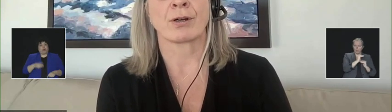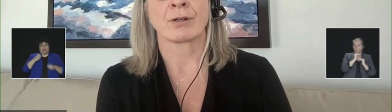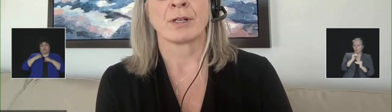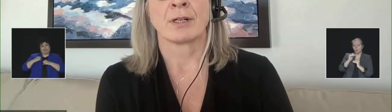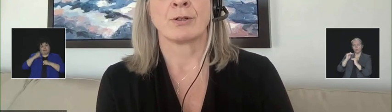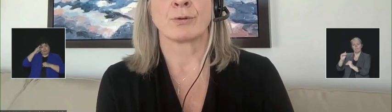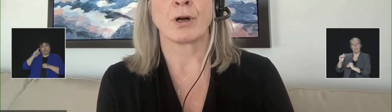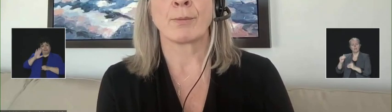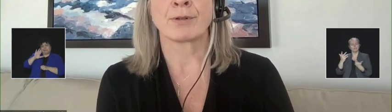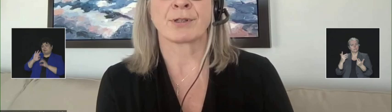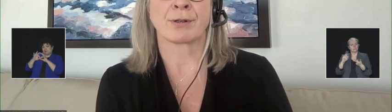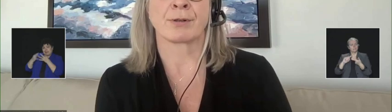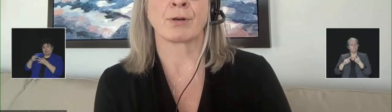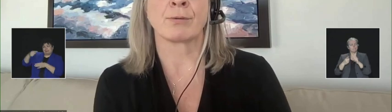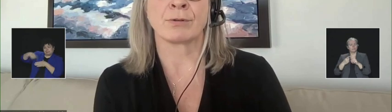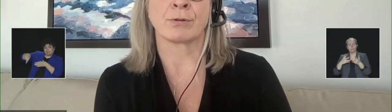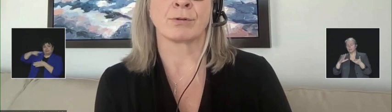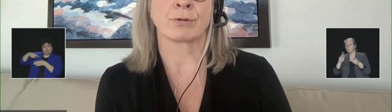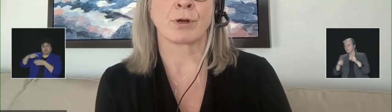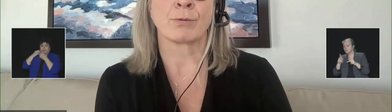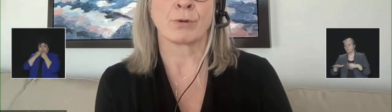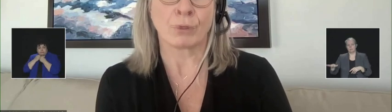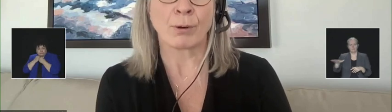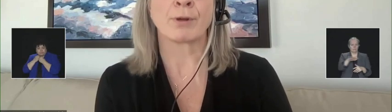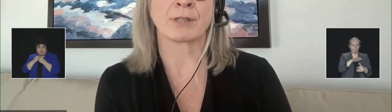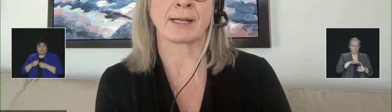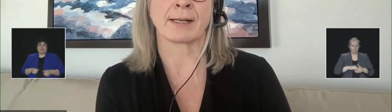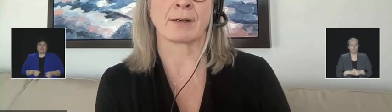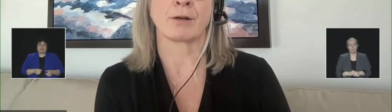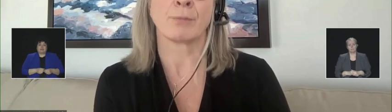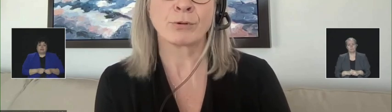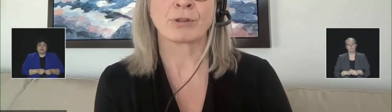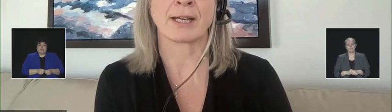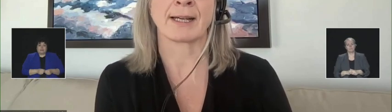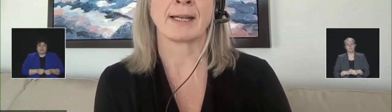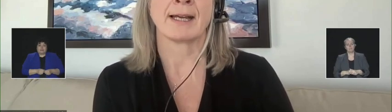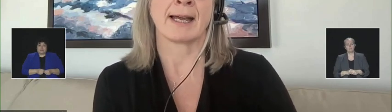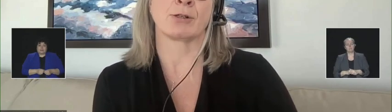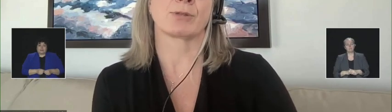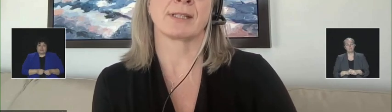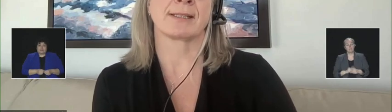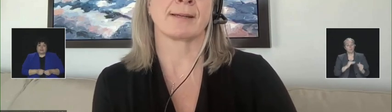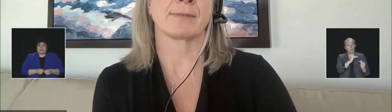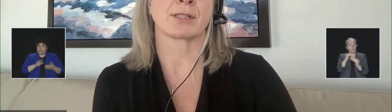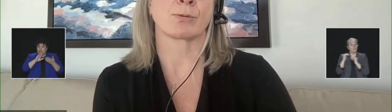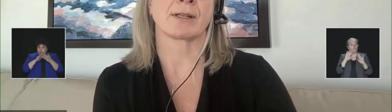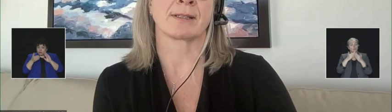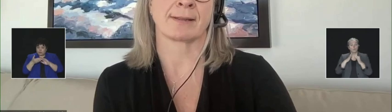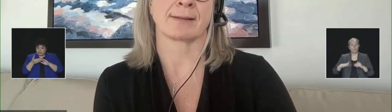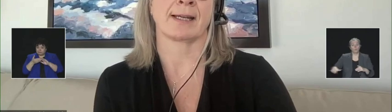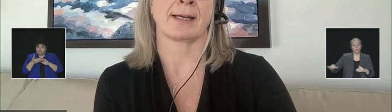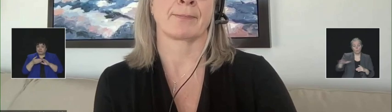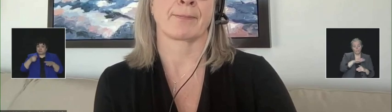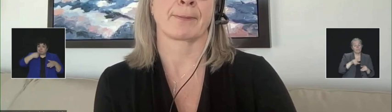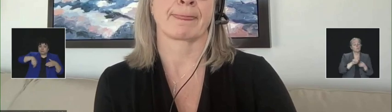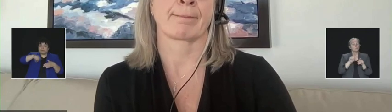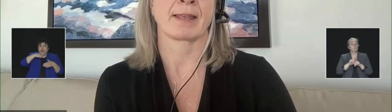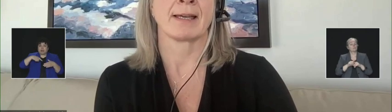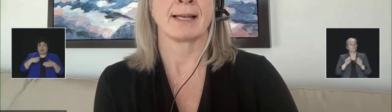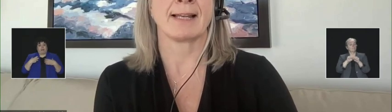are, to protect our communities and our health systems of health care.